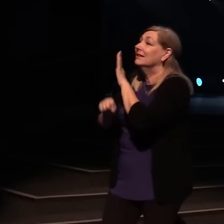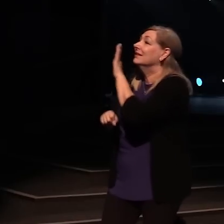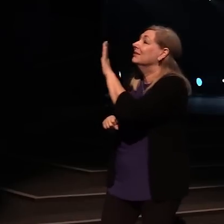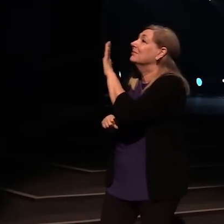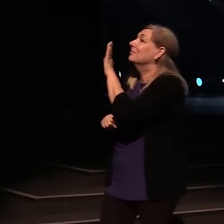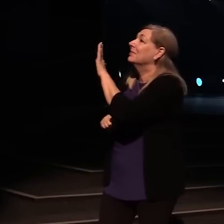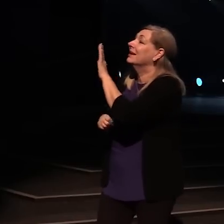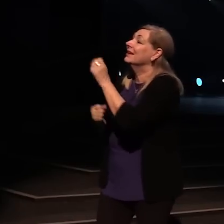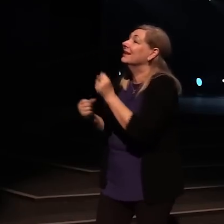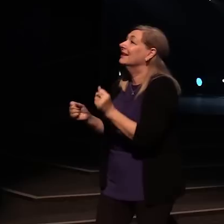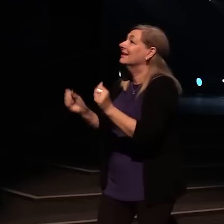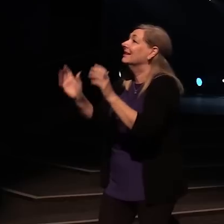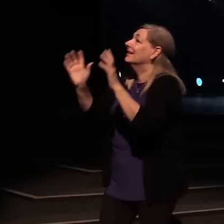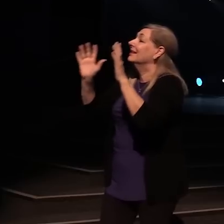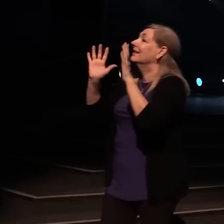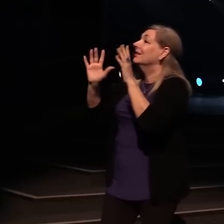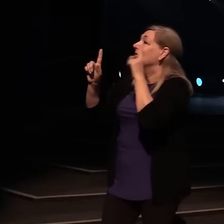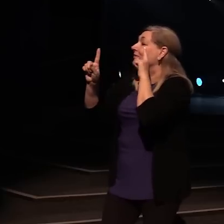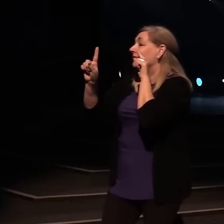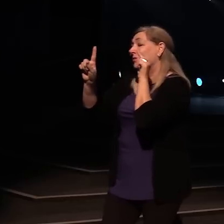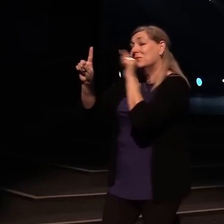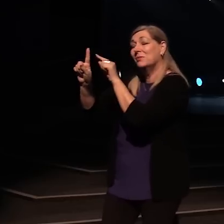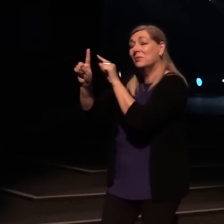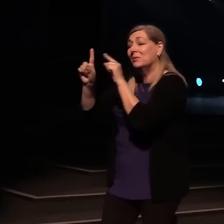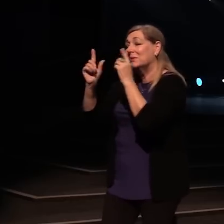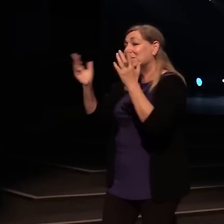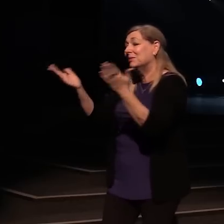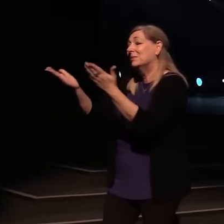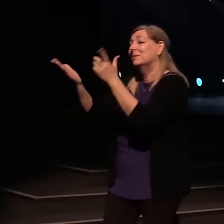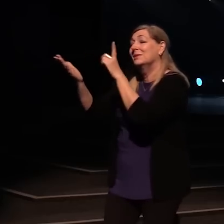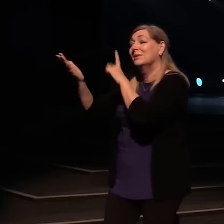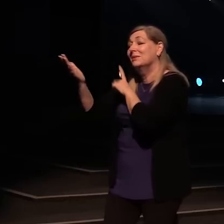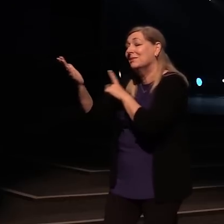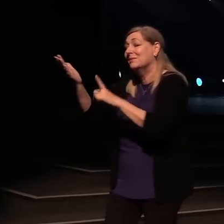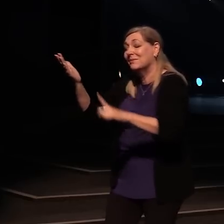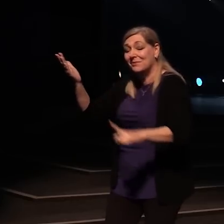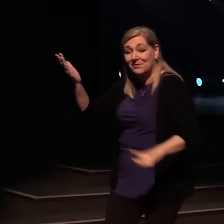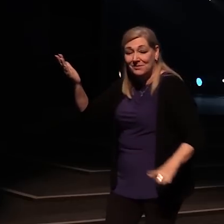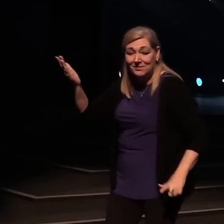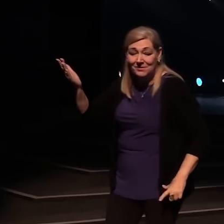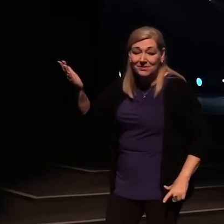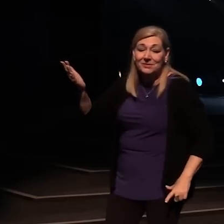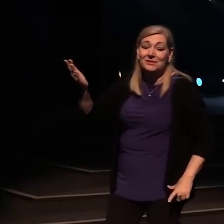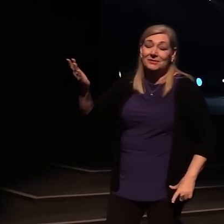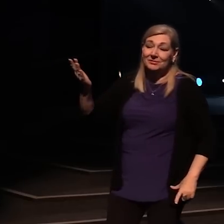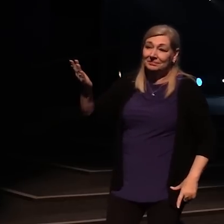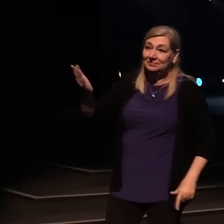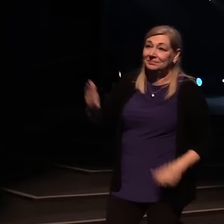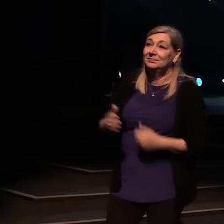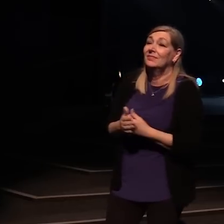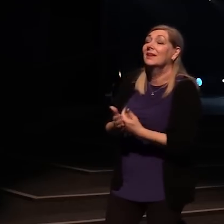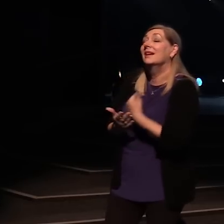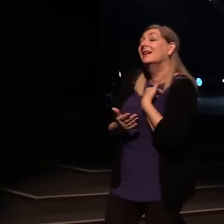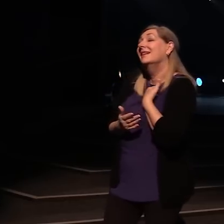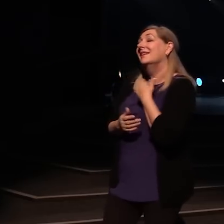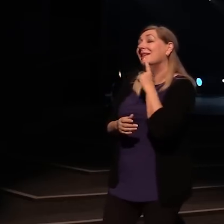abandoned for you, Lord Oh, I am